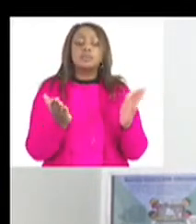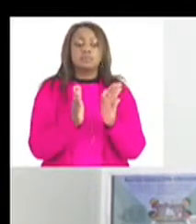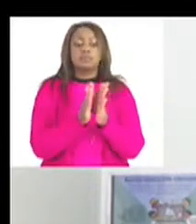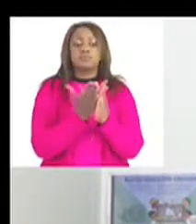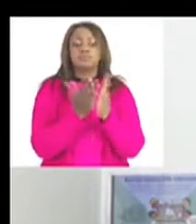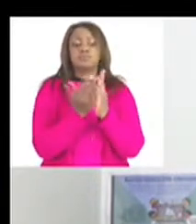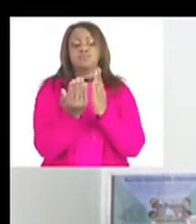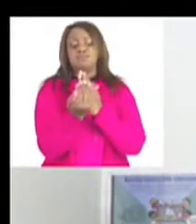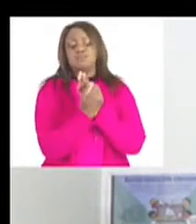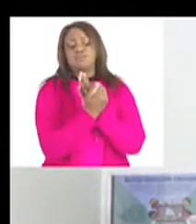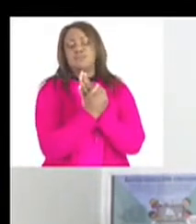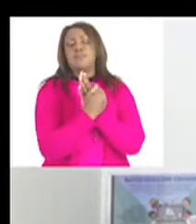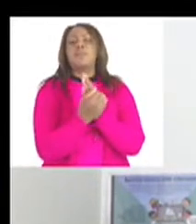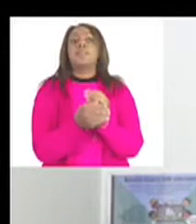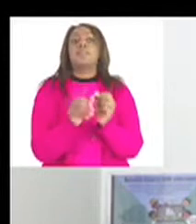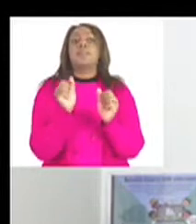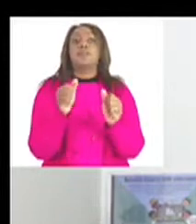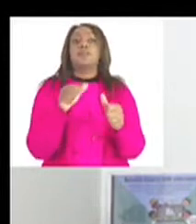our hands again